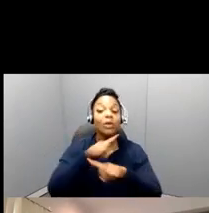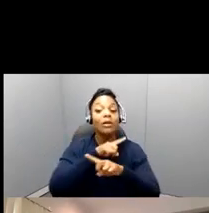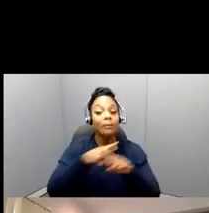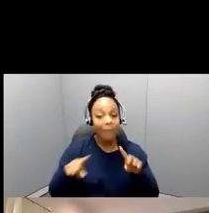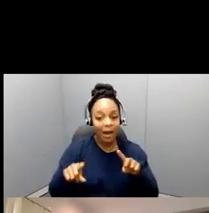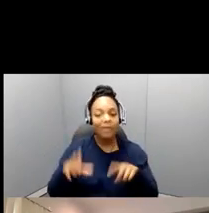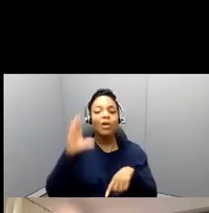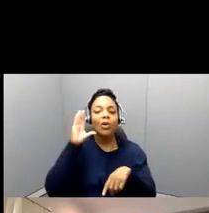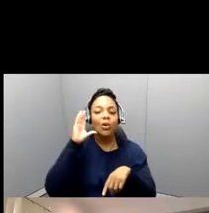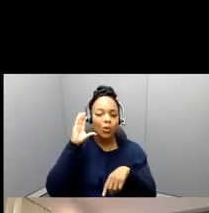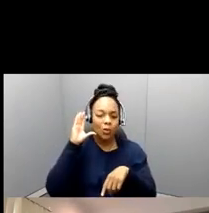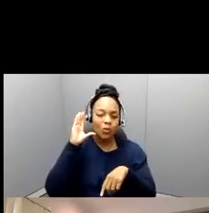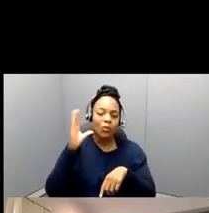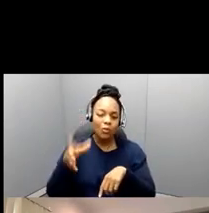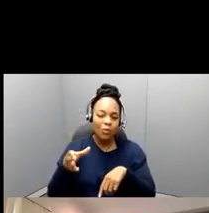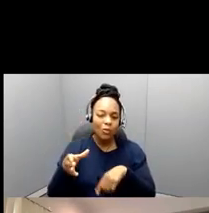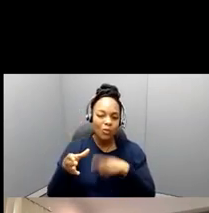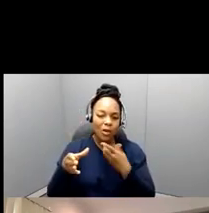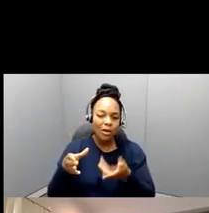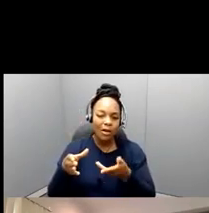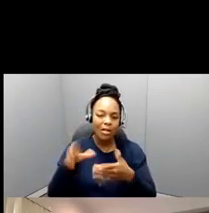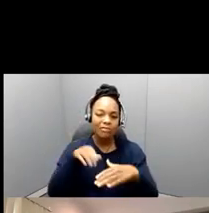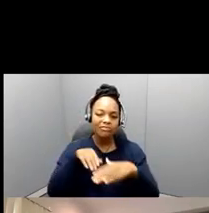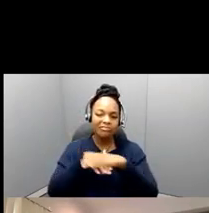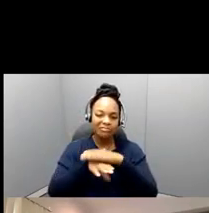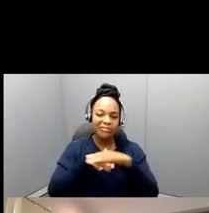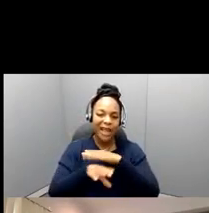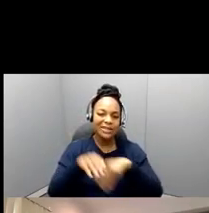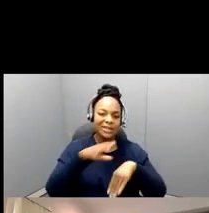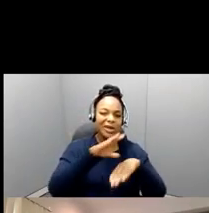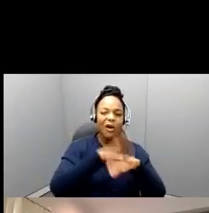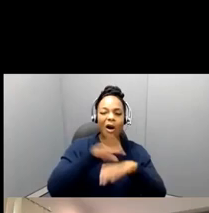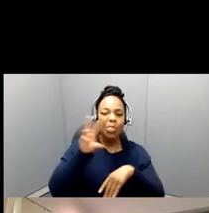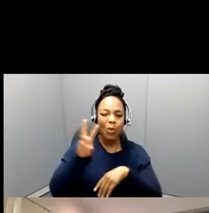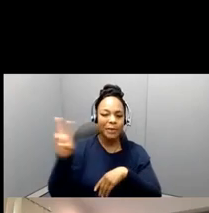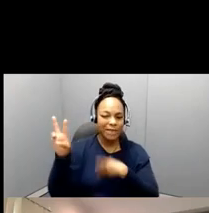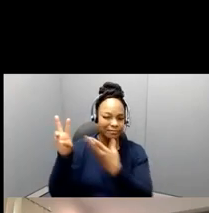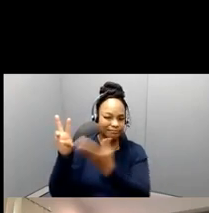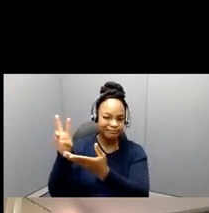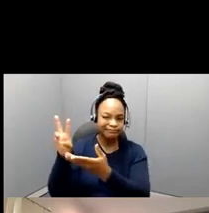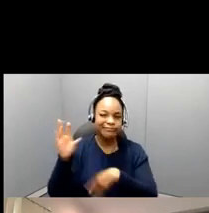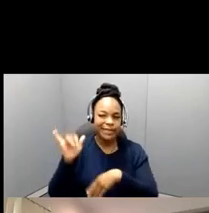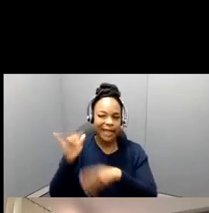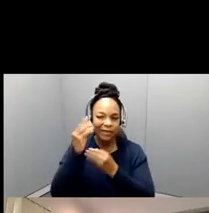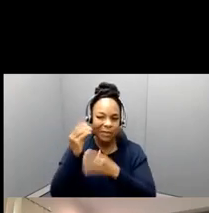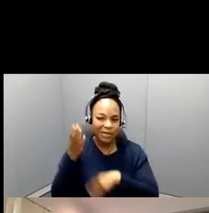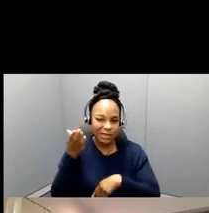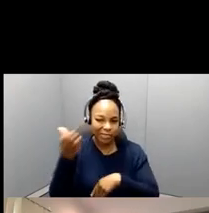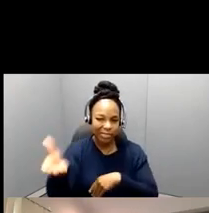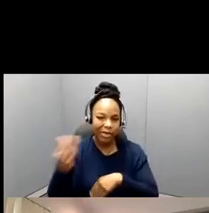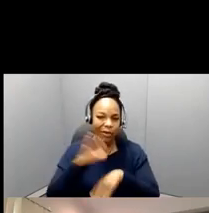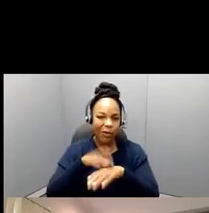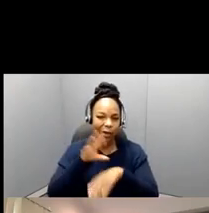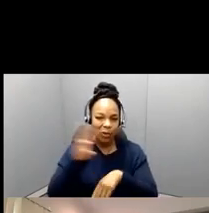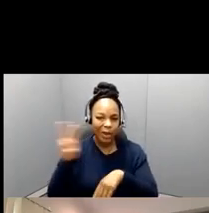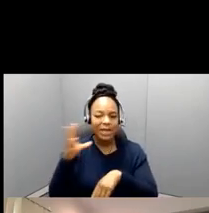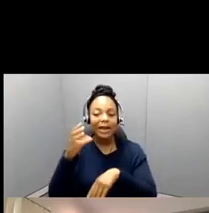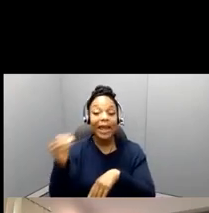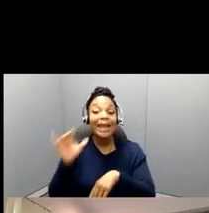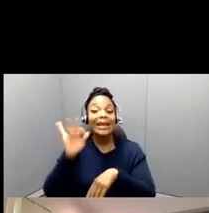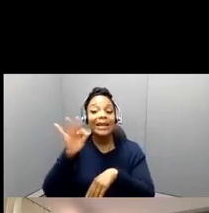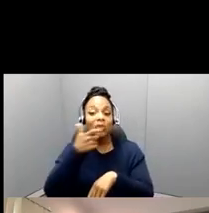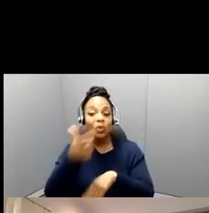Great. Well, thank you so much. Thank you, Stephanie, and, and I want to thank you all for joining us. Review the, the